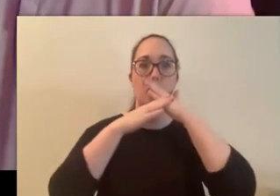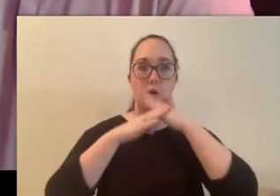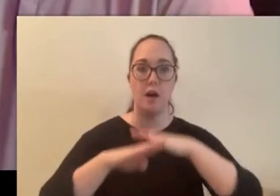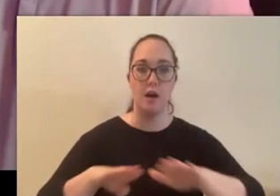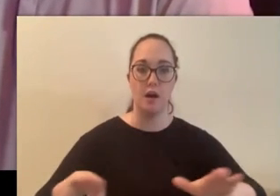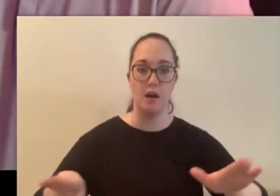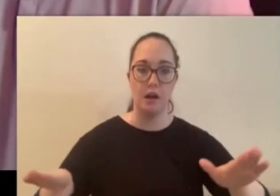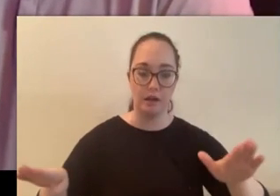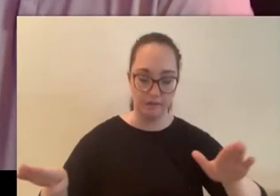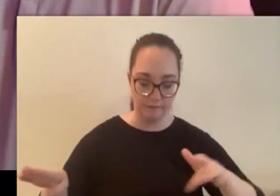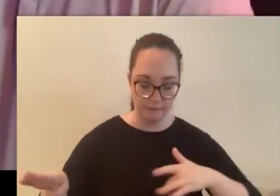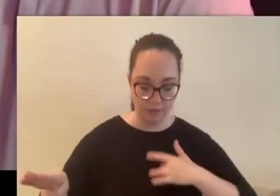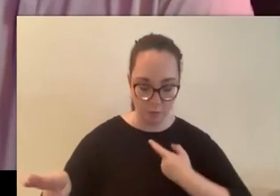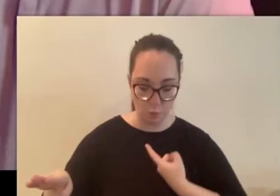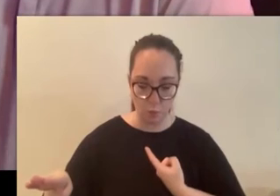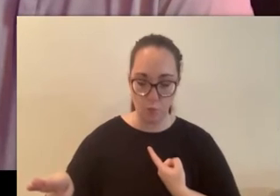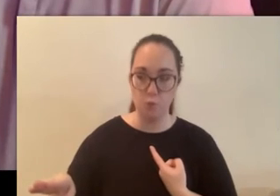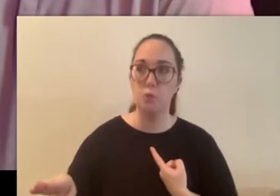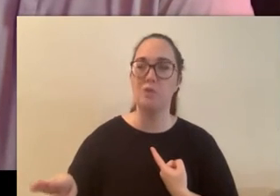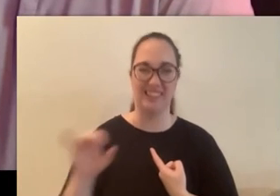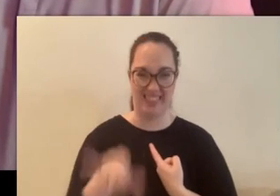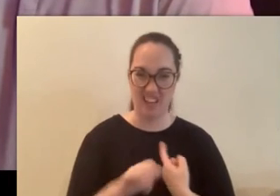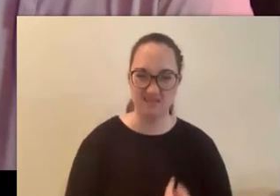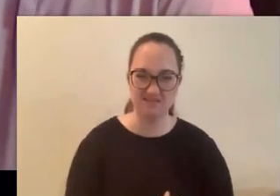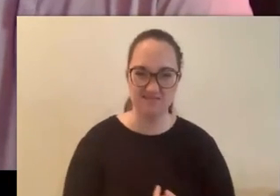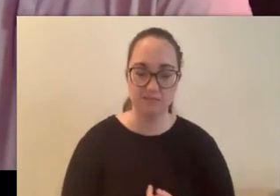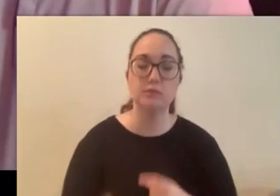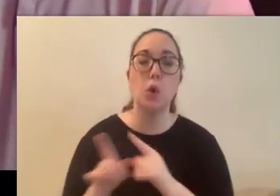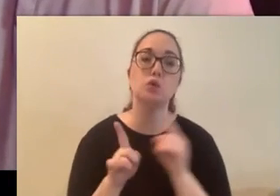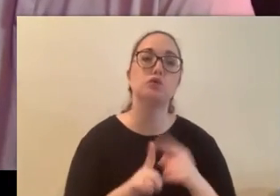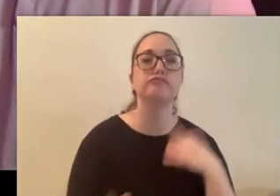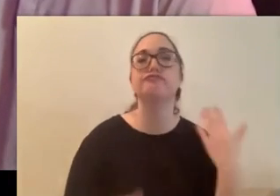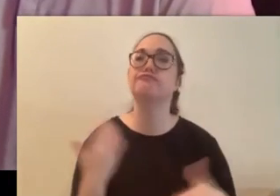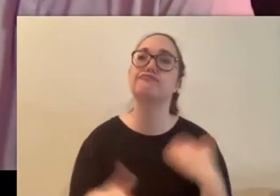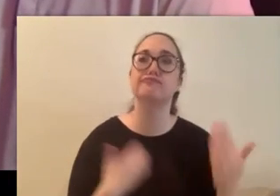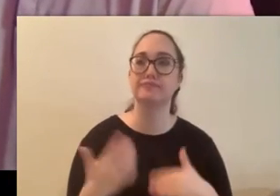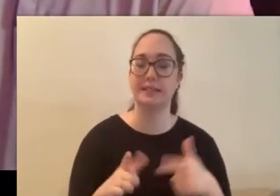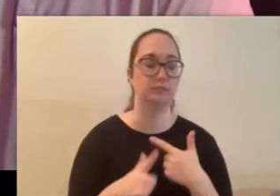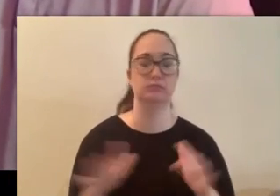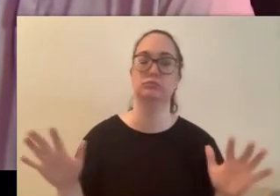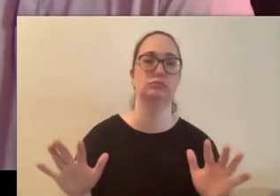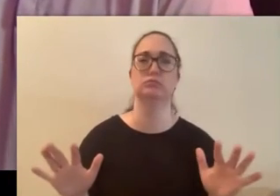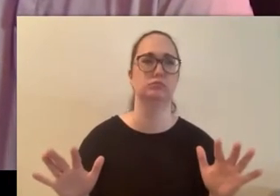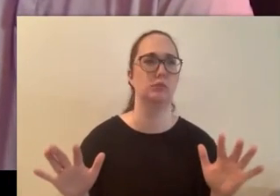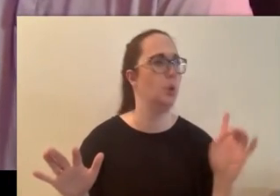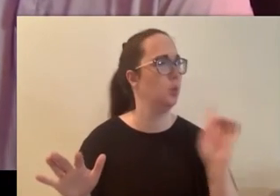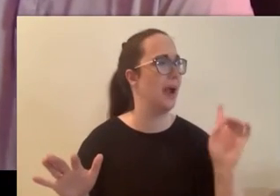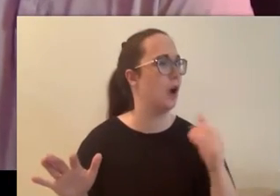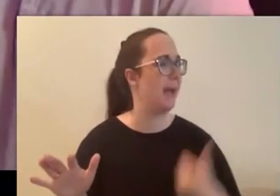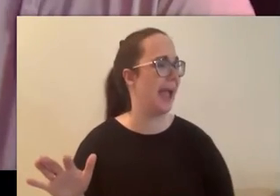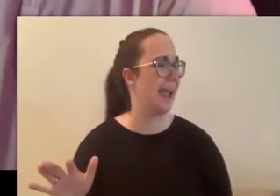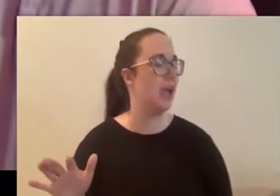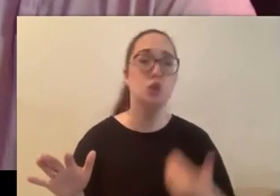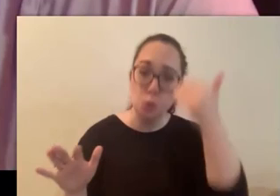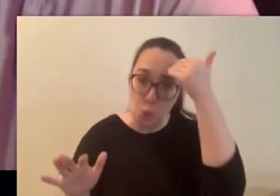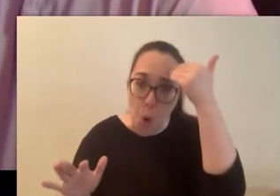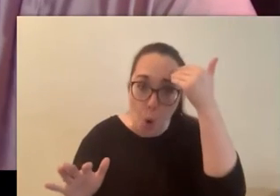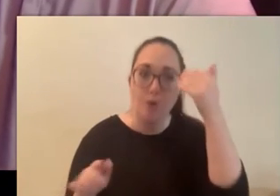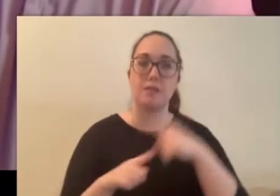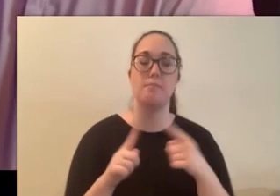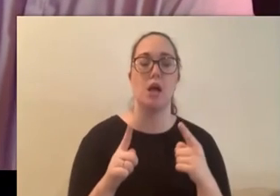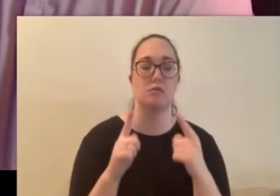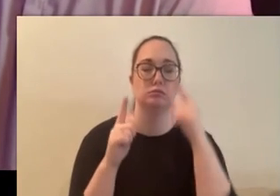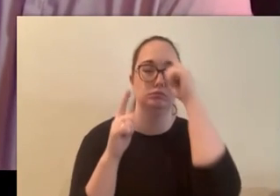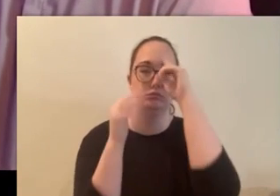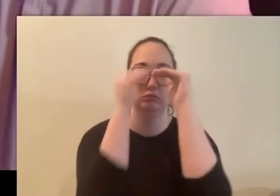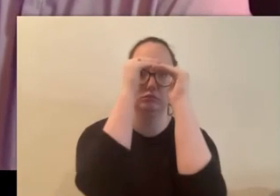yeah and then also the part where it's like you're just going along and all of a you're like where am i like you knew but you just like are in this trance and all of a